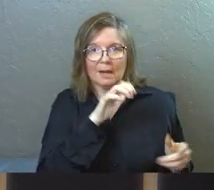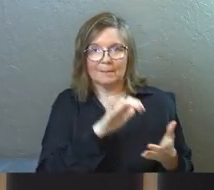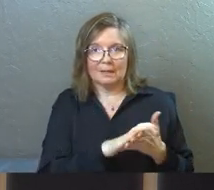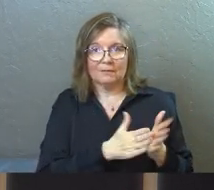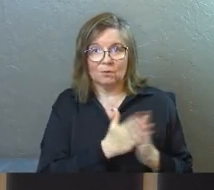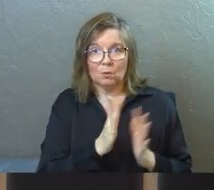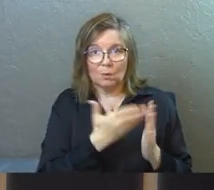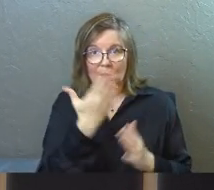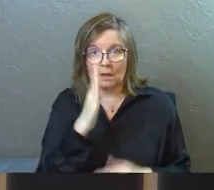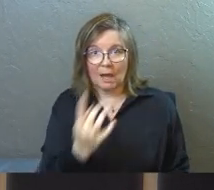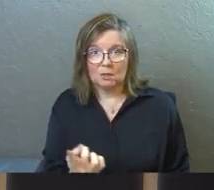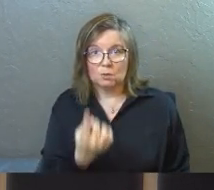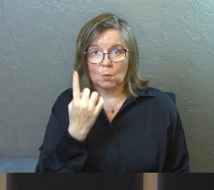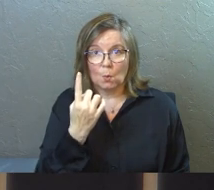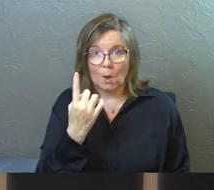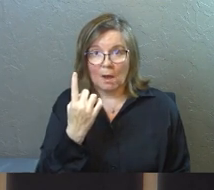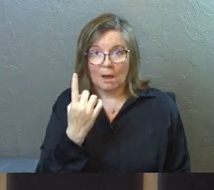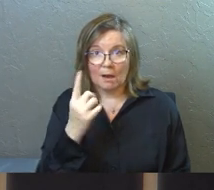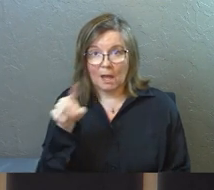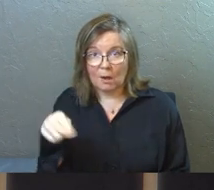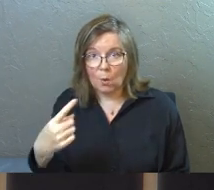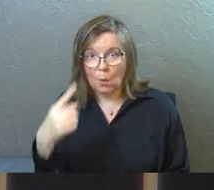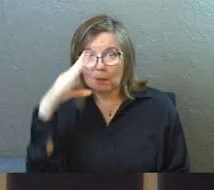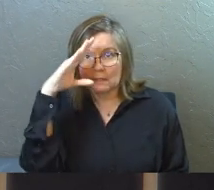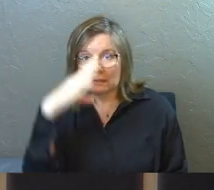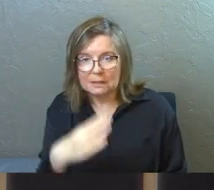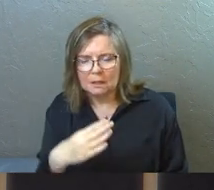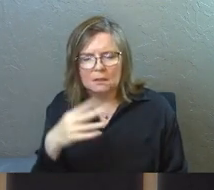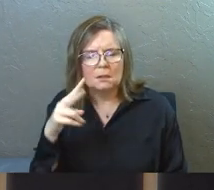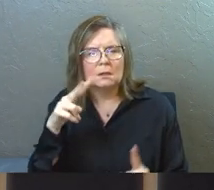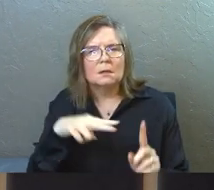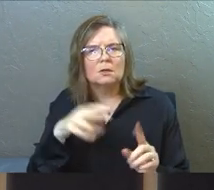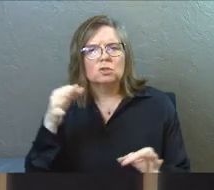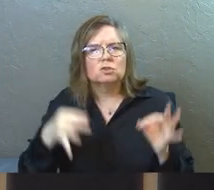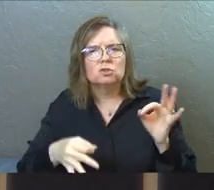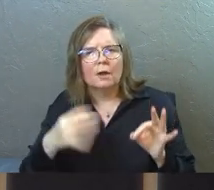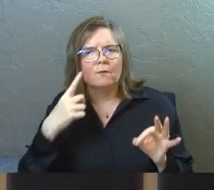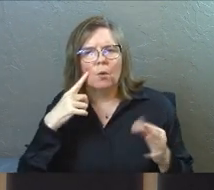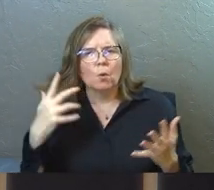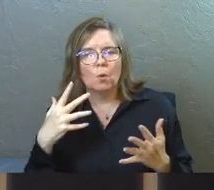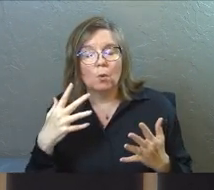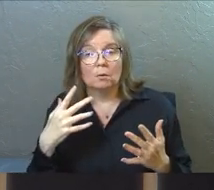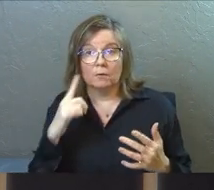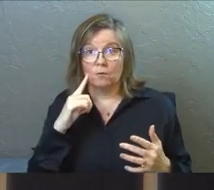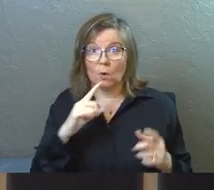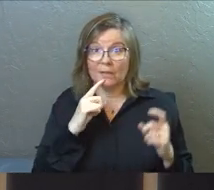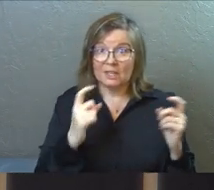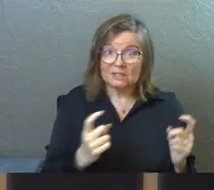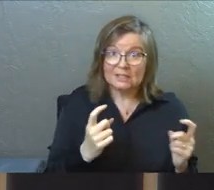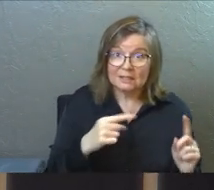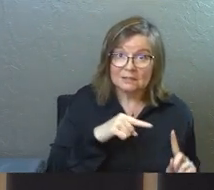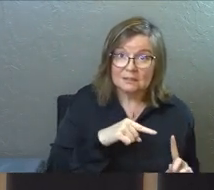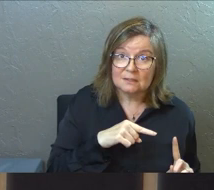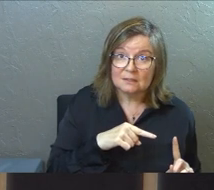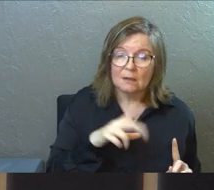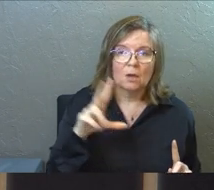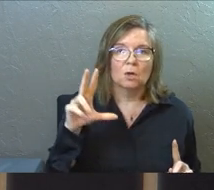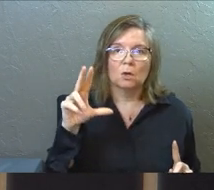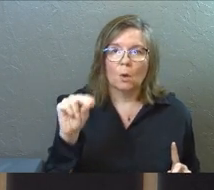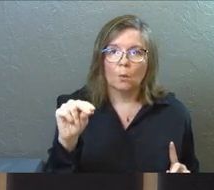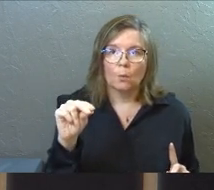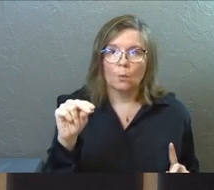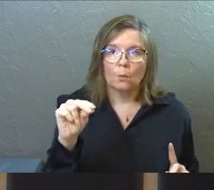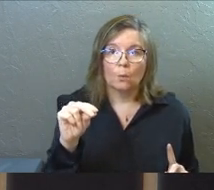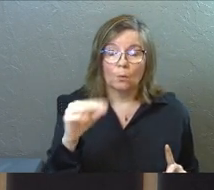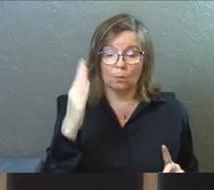believing in God's one and only son. Now pause right there. What are they judged for? Are they judged for their sins? No.